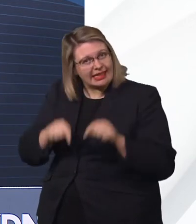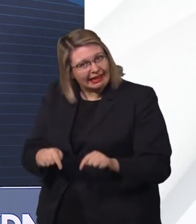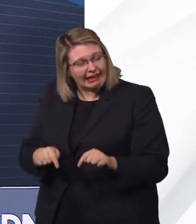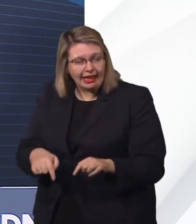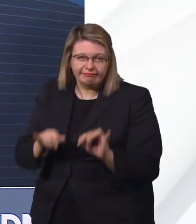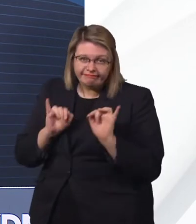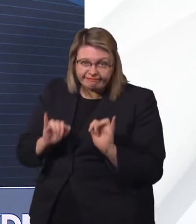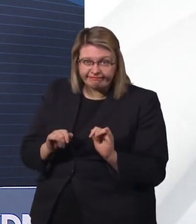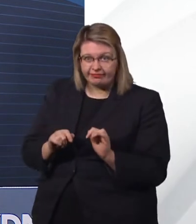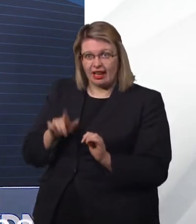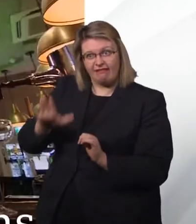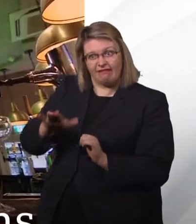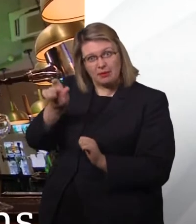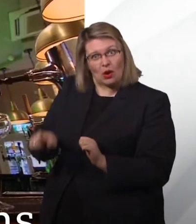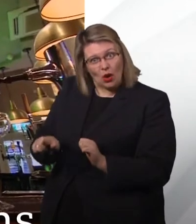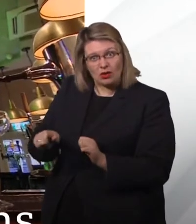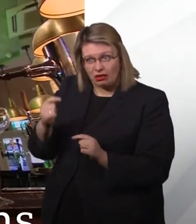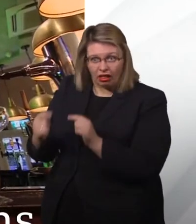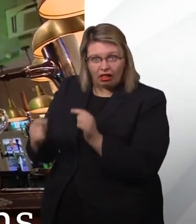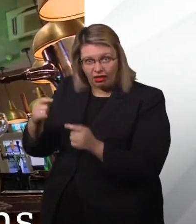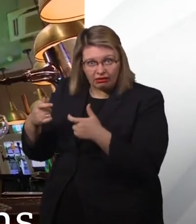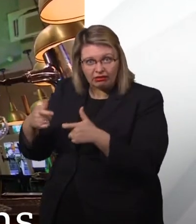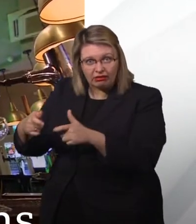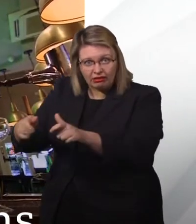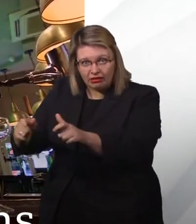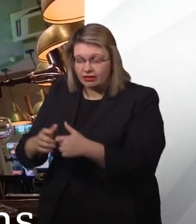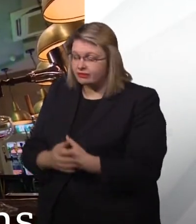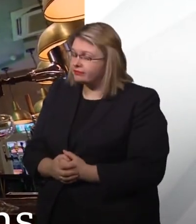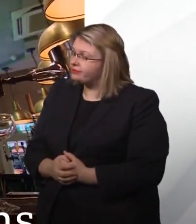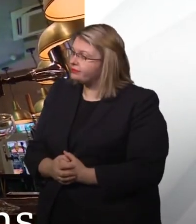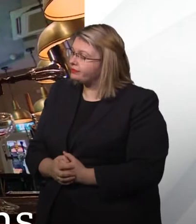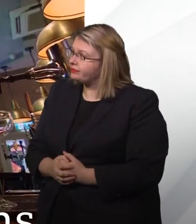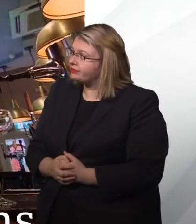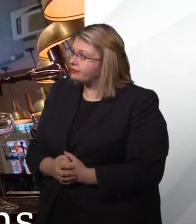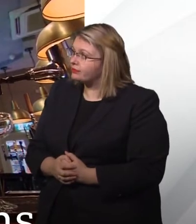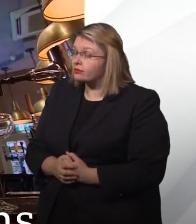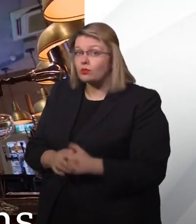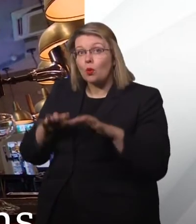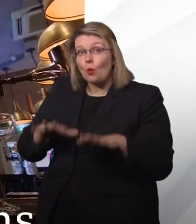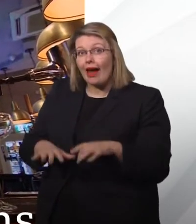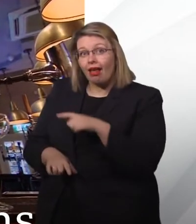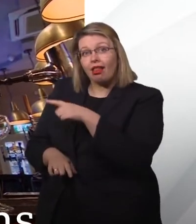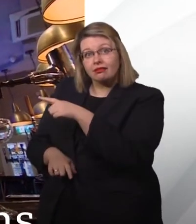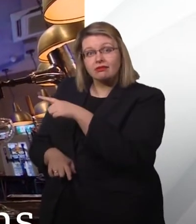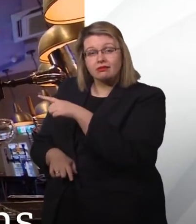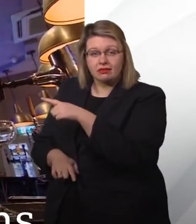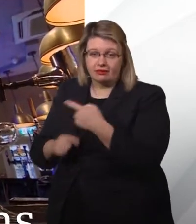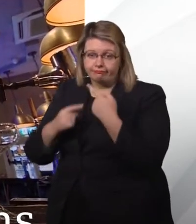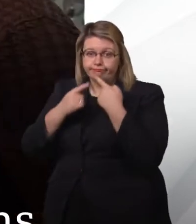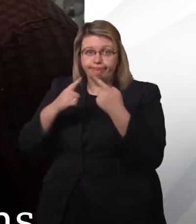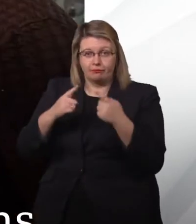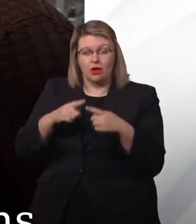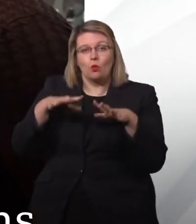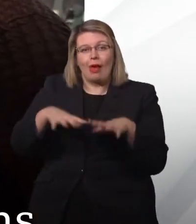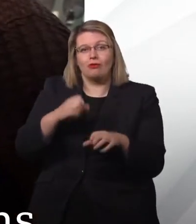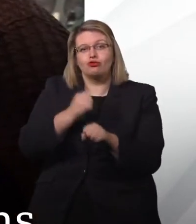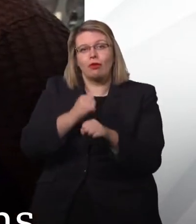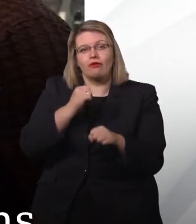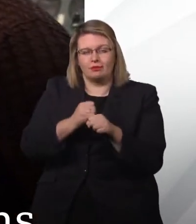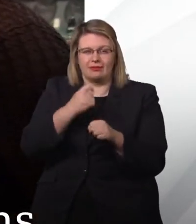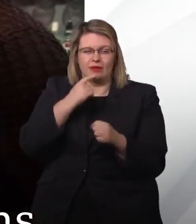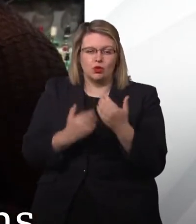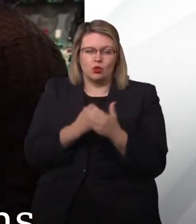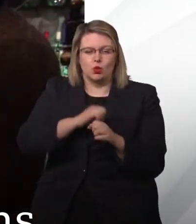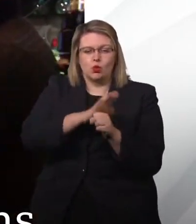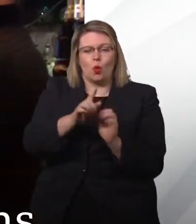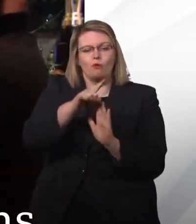great for Novak. The Welsh Government says coronavirus restrictions will be eased in the coming weeks, although